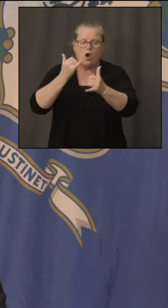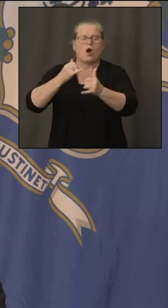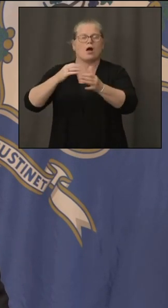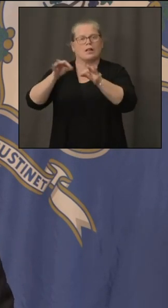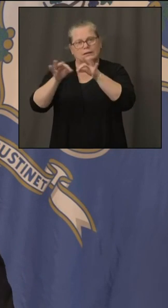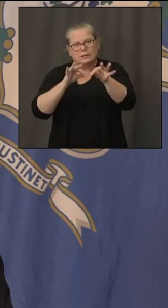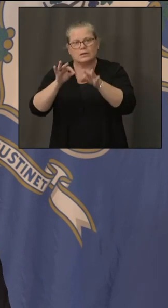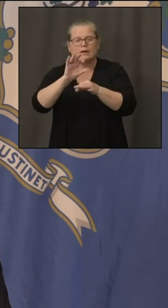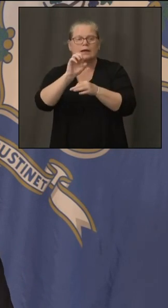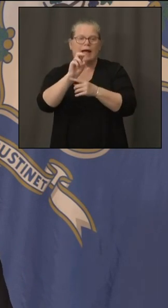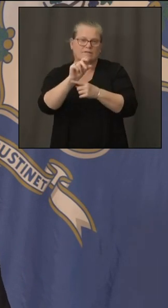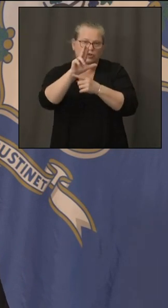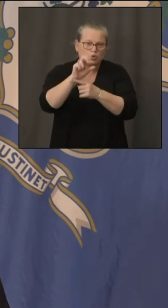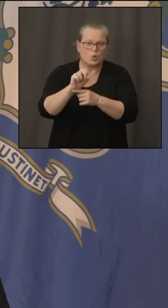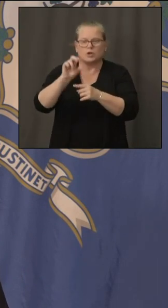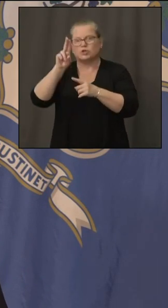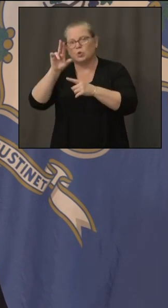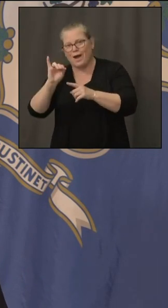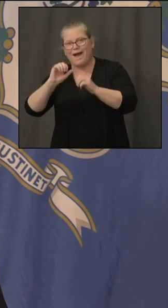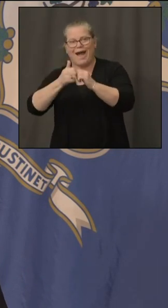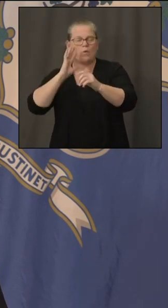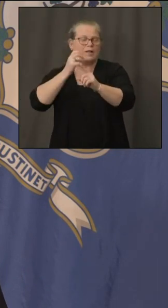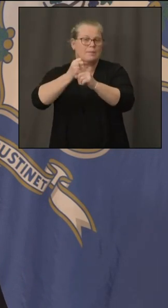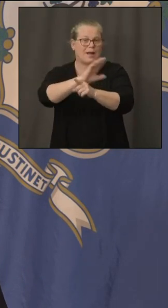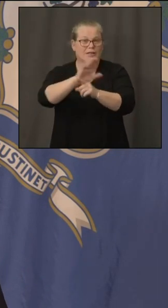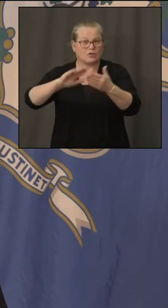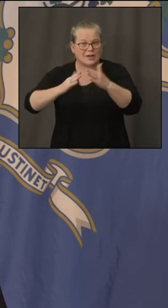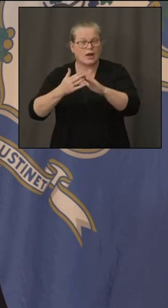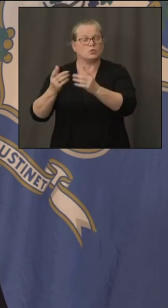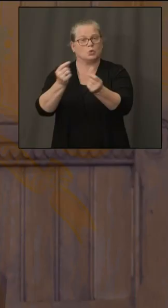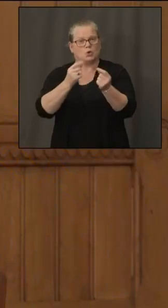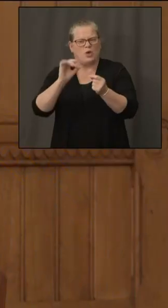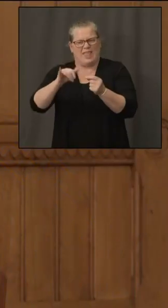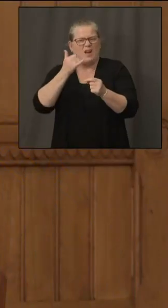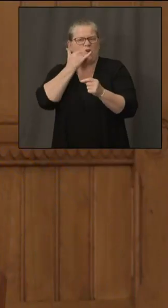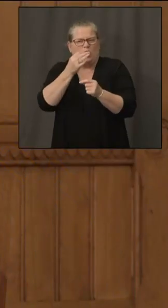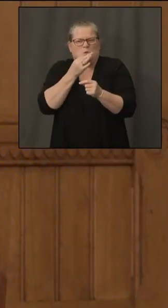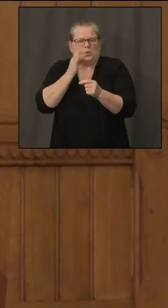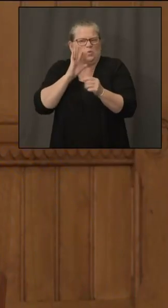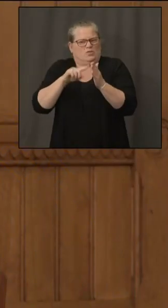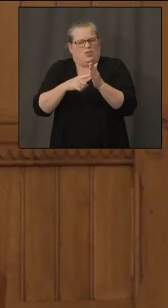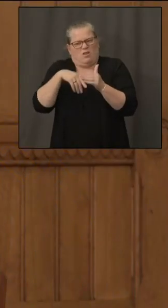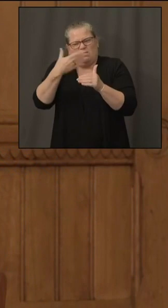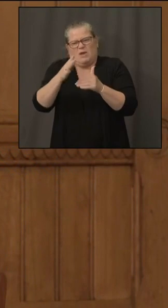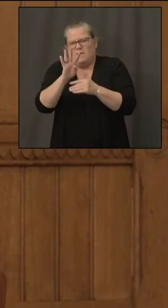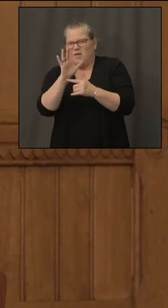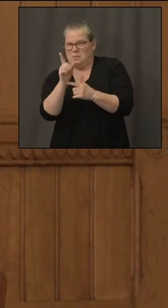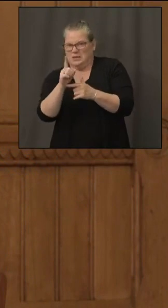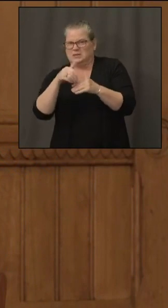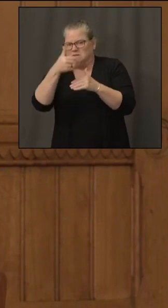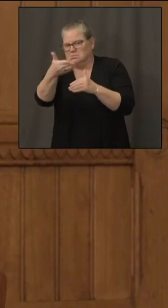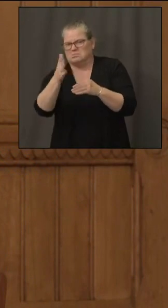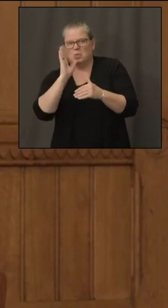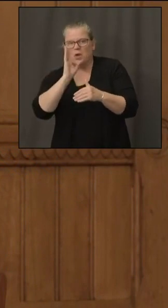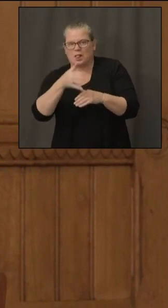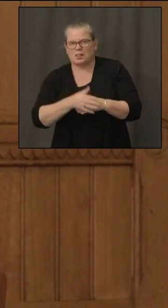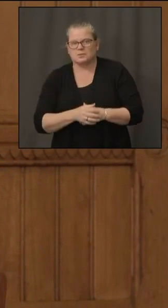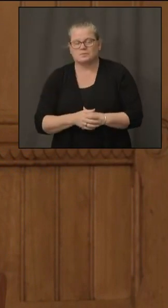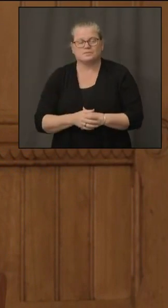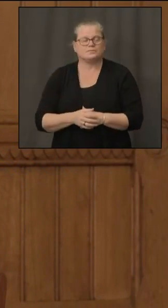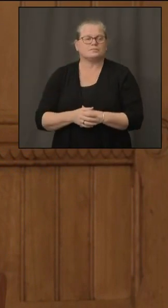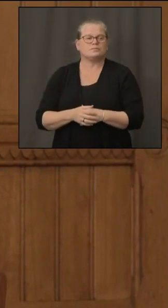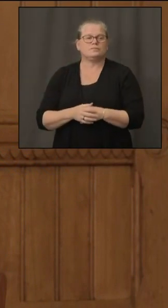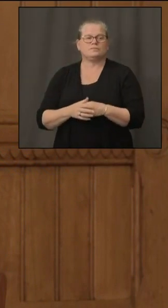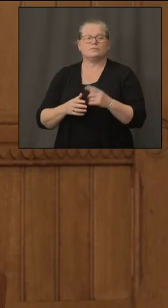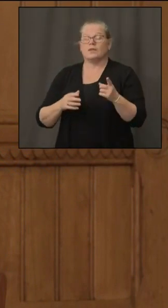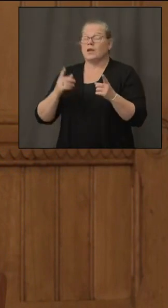and what we're doing about it and would say a lot of the challenges uh in terms of not just communication but we hear we've heard from a